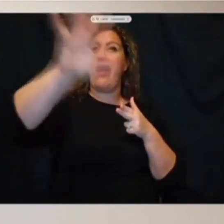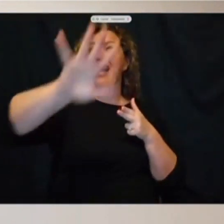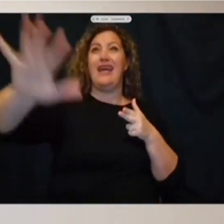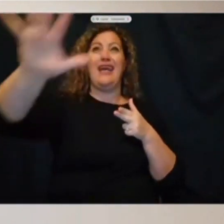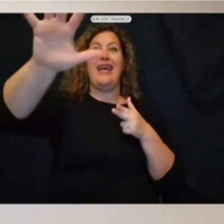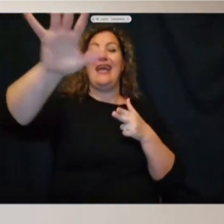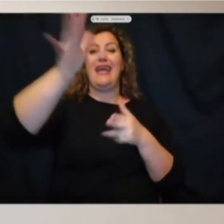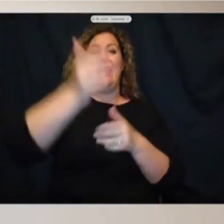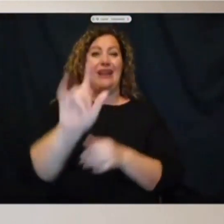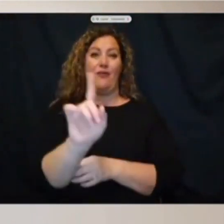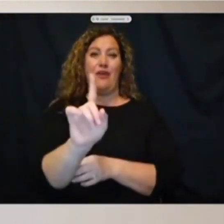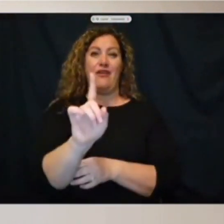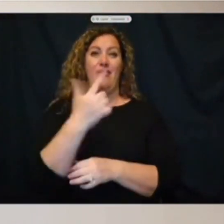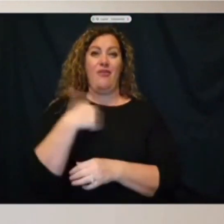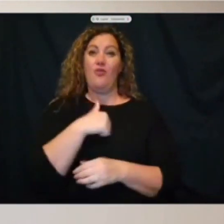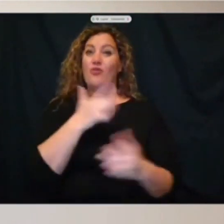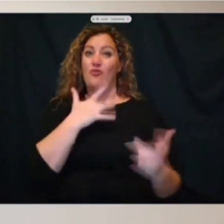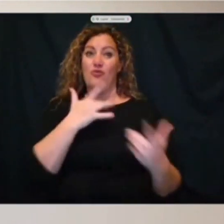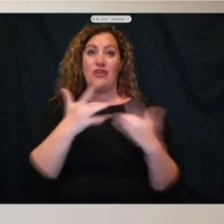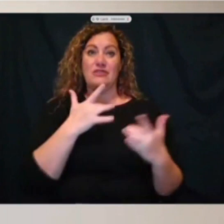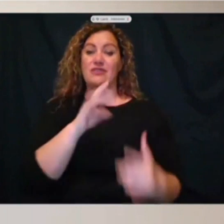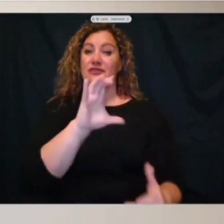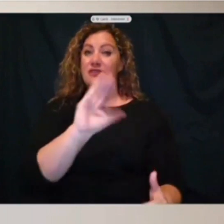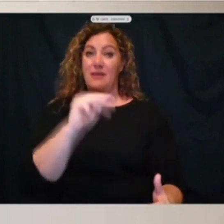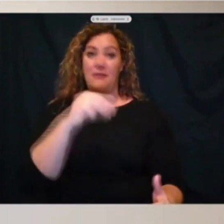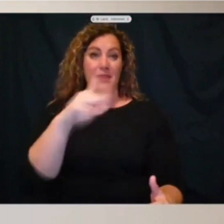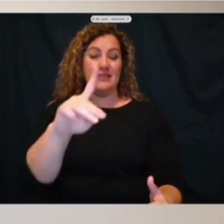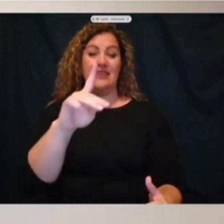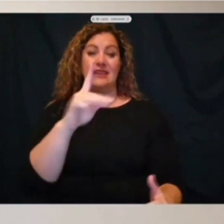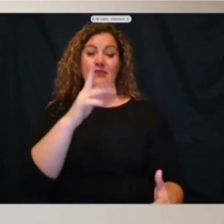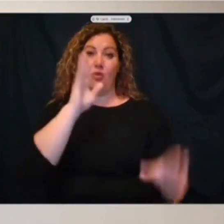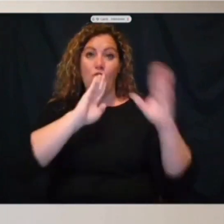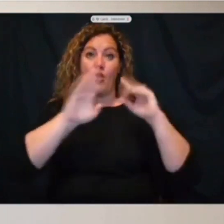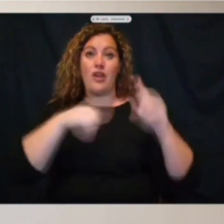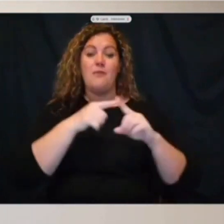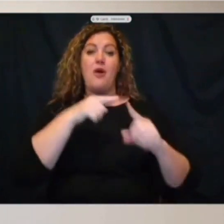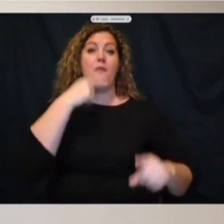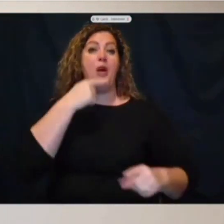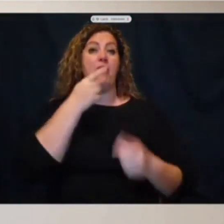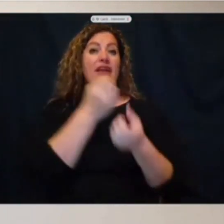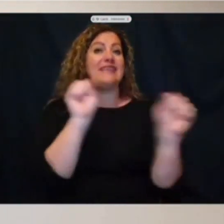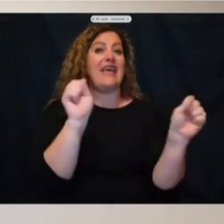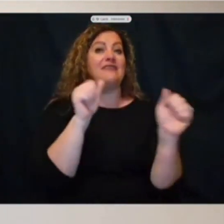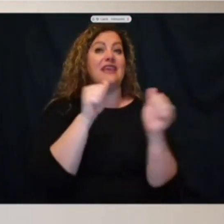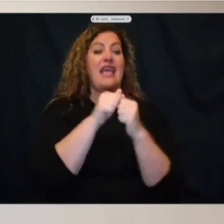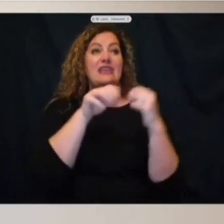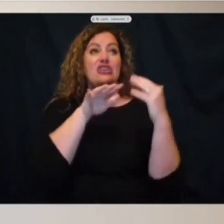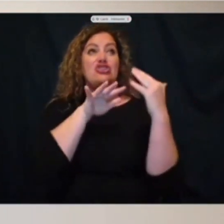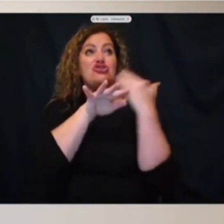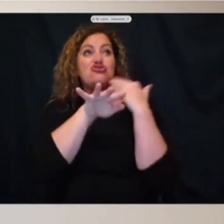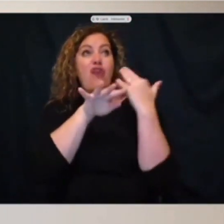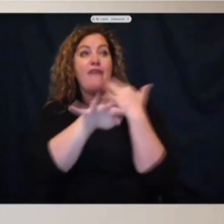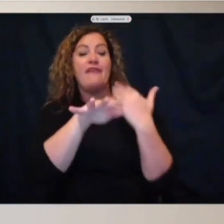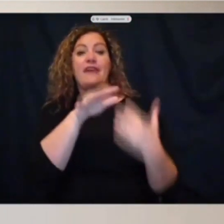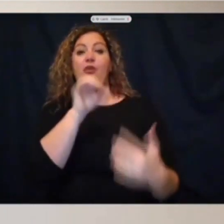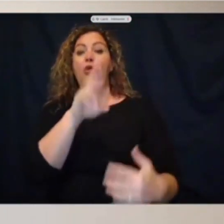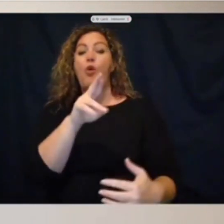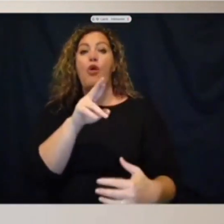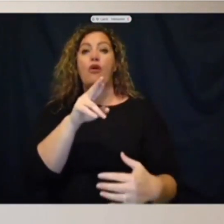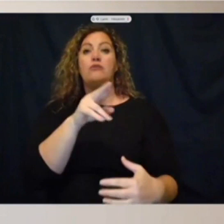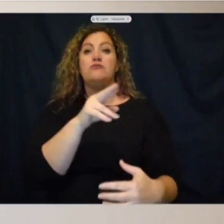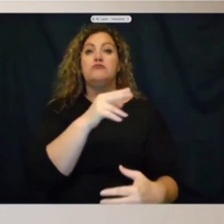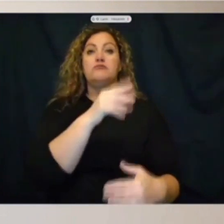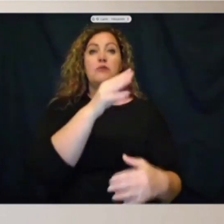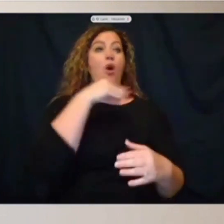you know, we're, we're concerned. CMPD is concerned about public safety in traffic ways, in multifamily housing or single family housing,